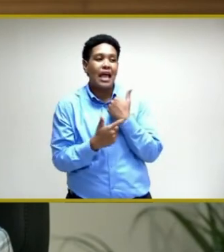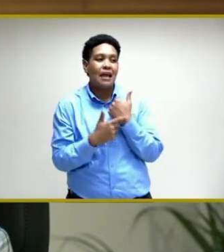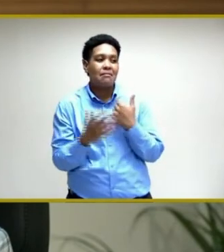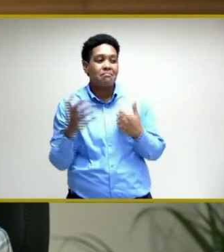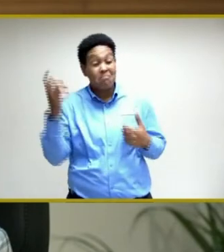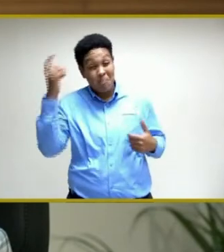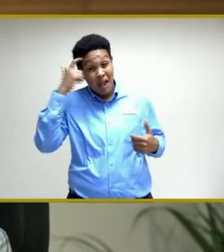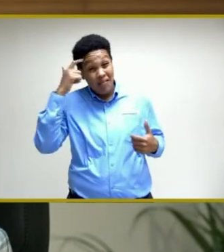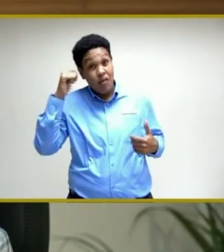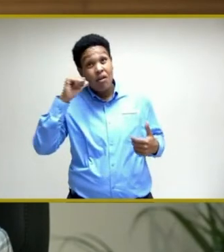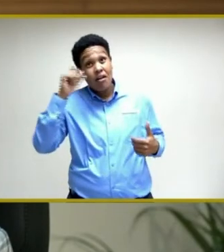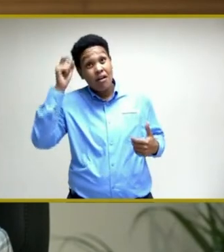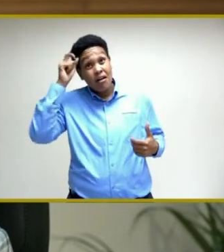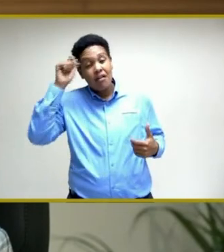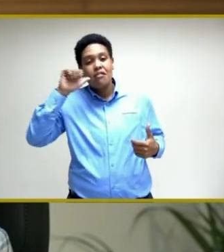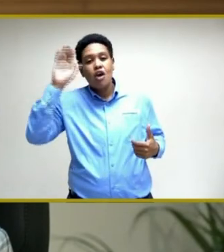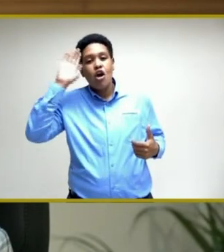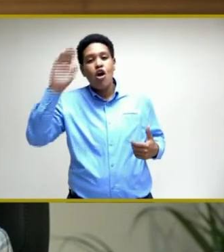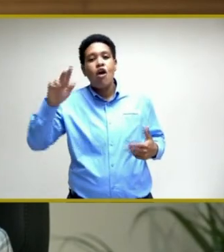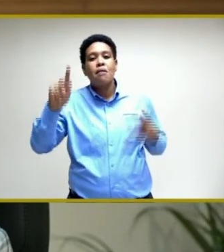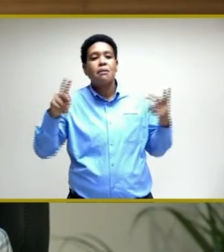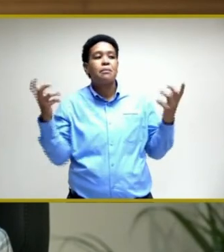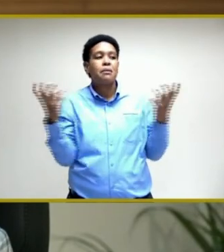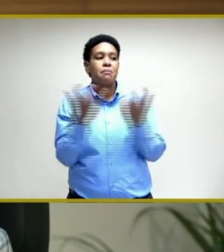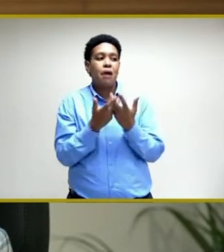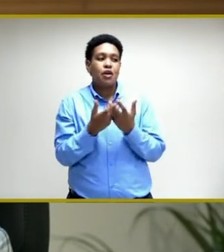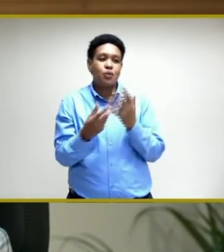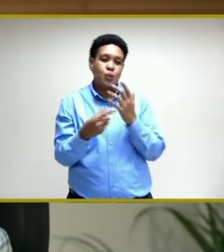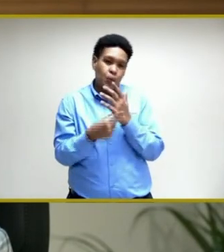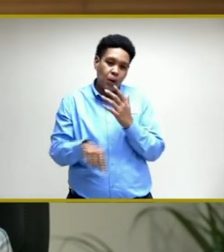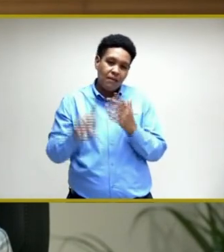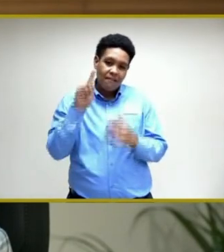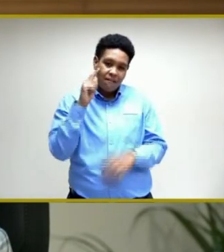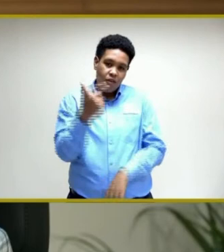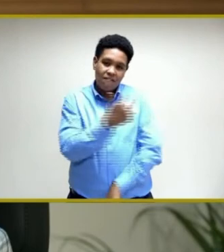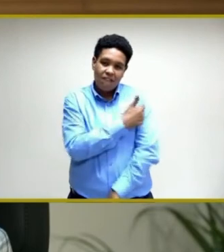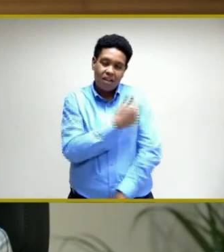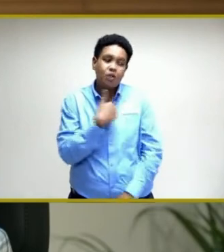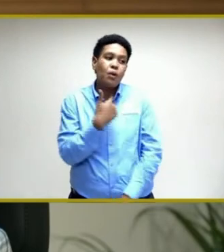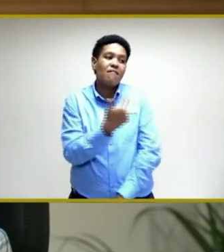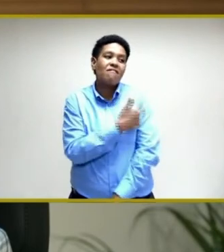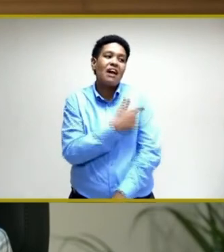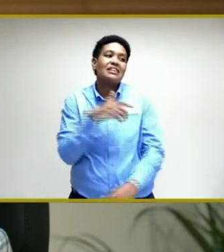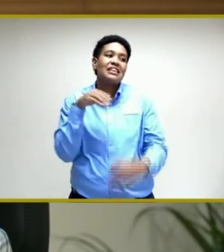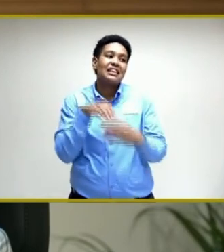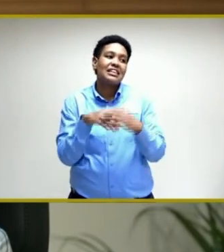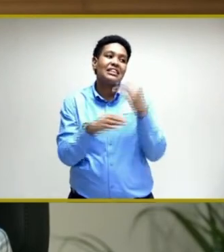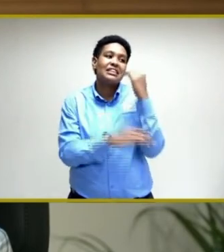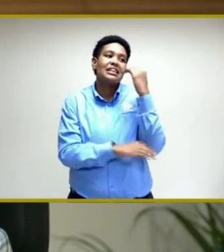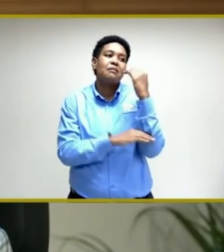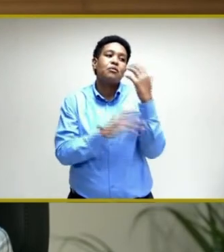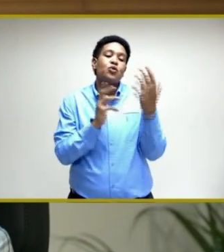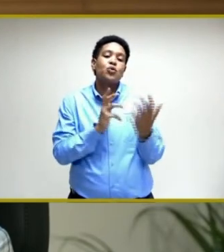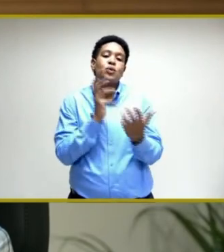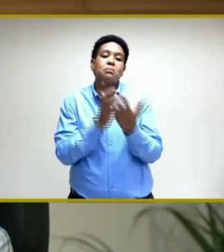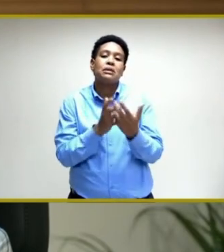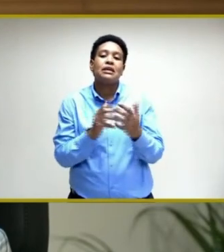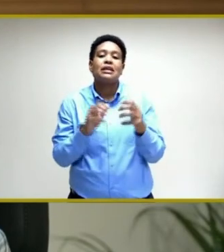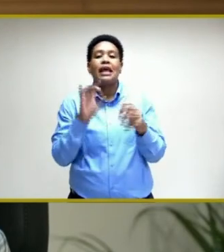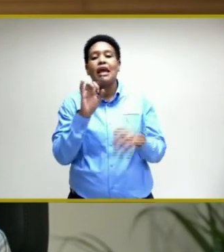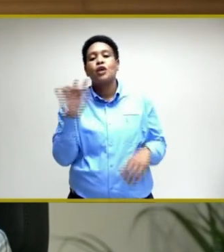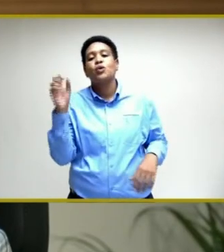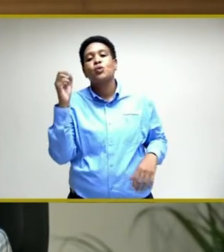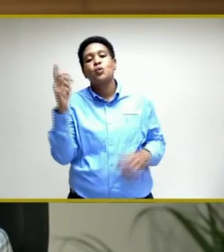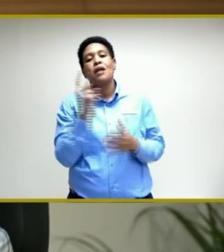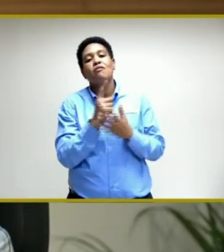mindful that not all persons are eligible as yet we continue to vaccinate into September to meet the 8-12